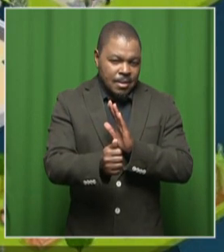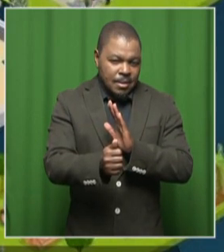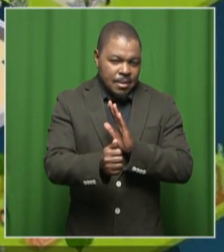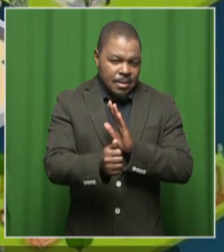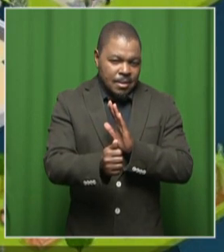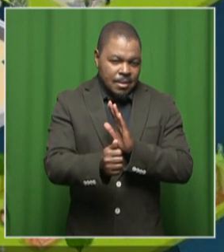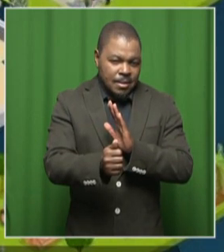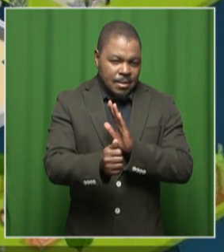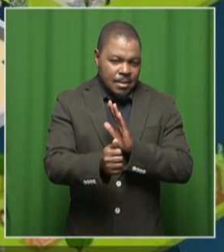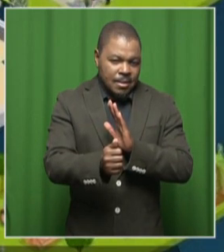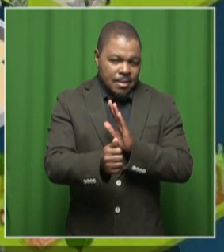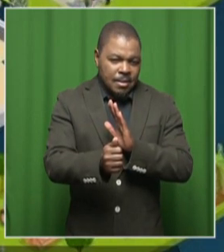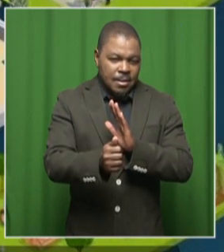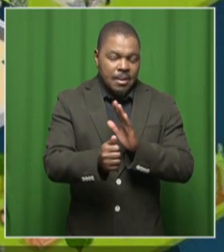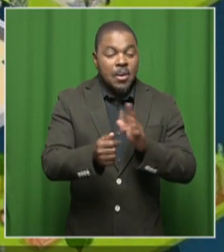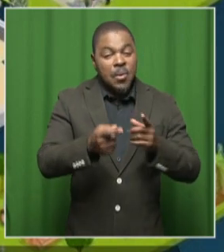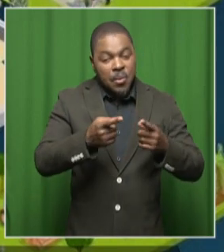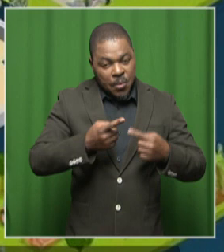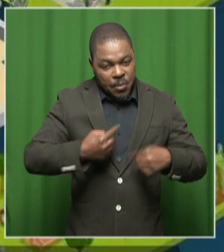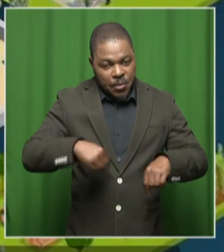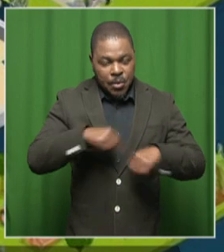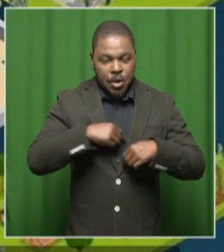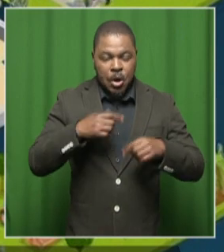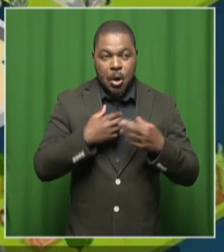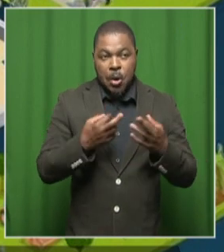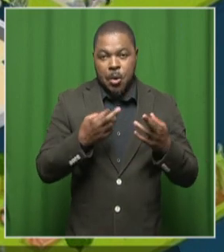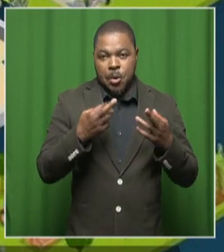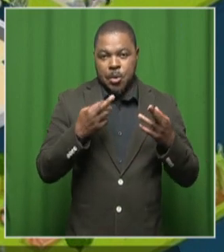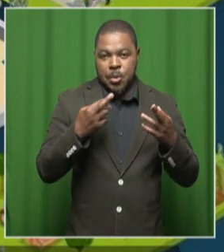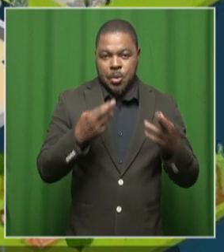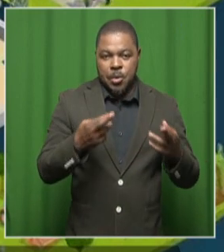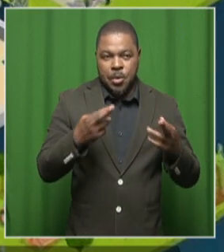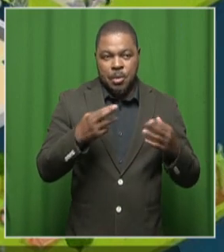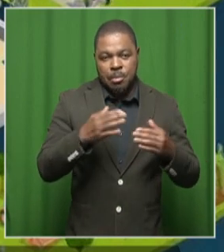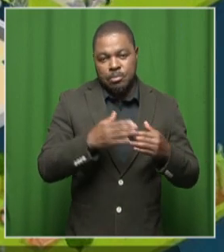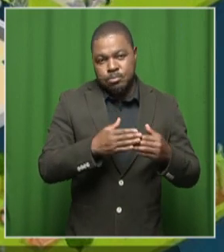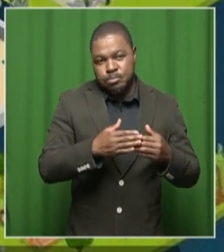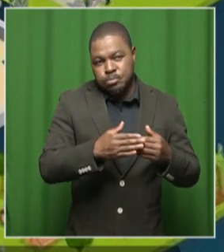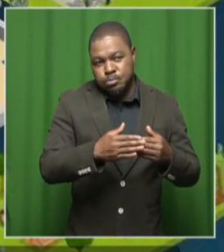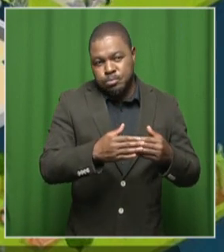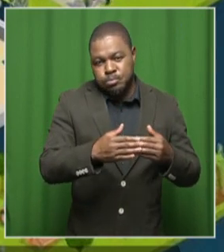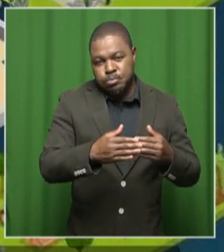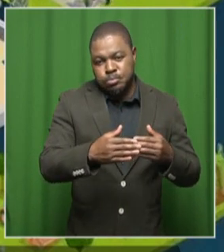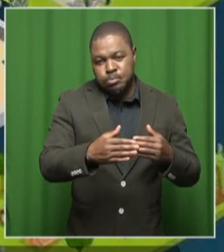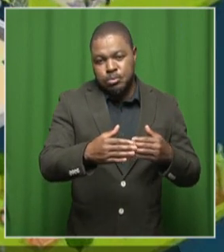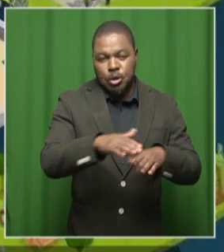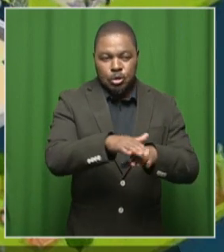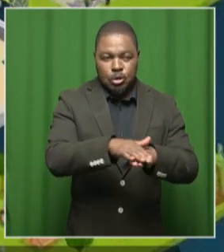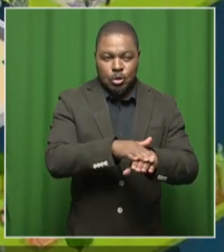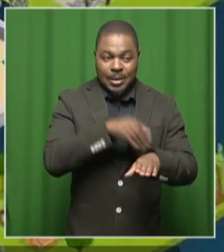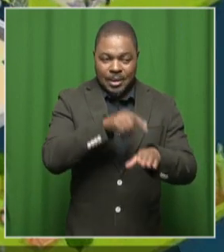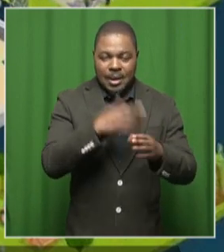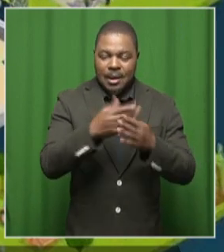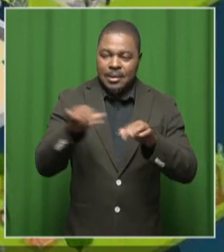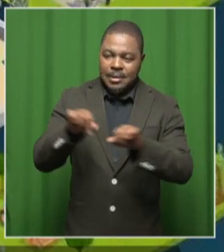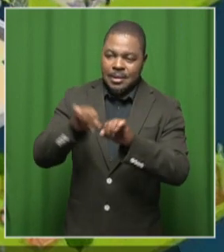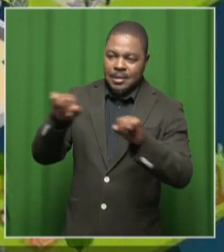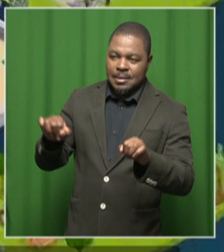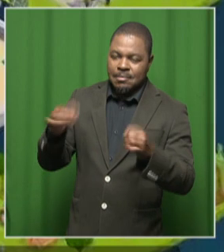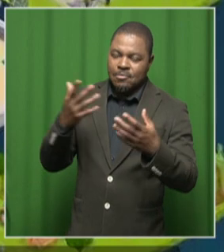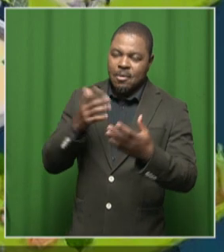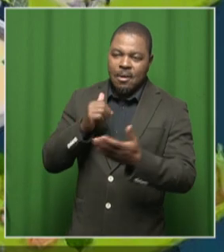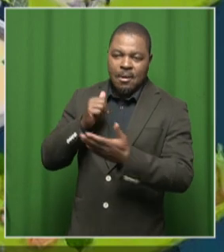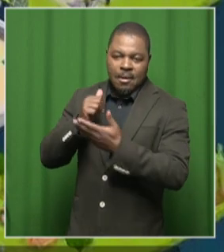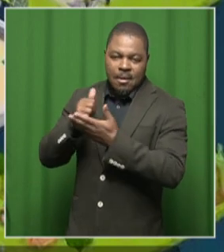do that. And, uh, we're hoping that all of this will slowly feed into the system. So, uh,